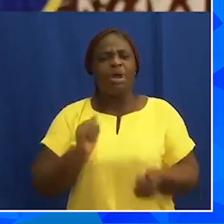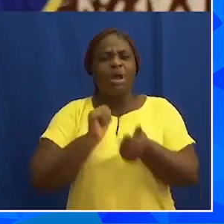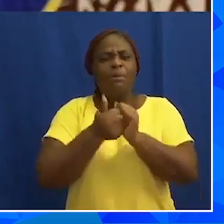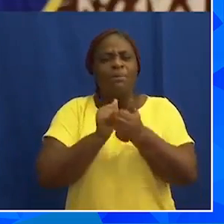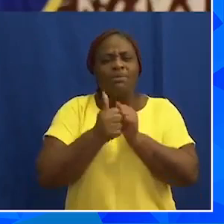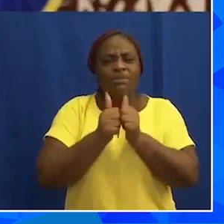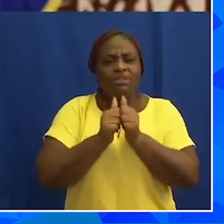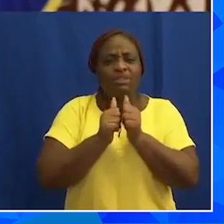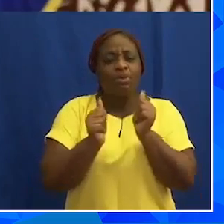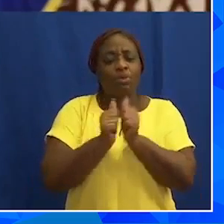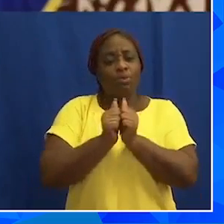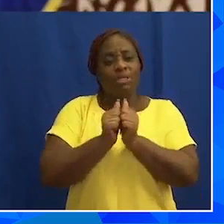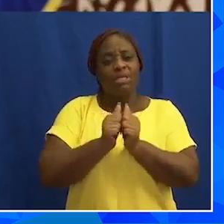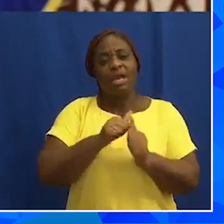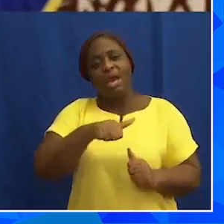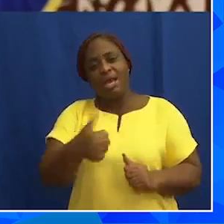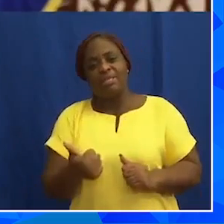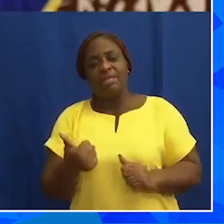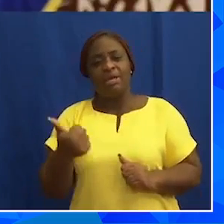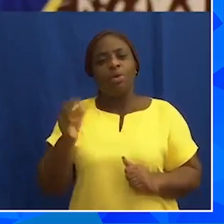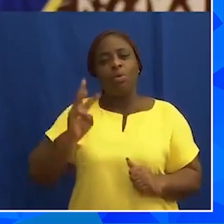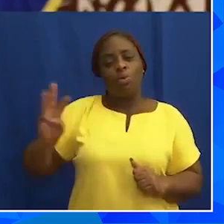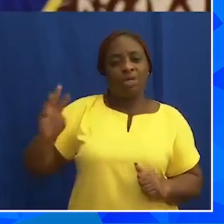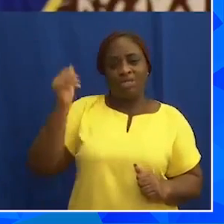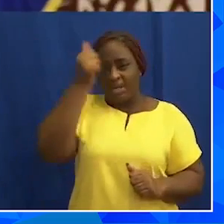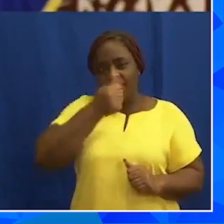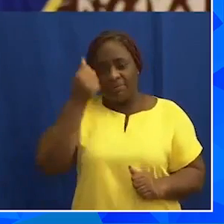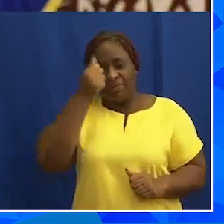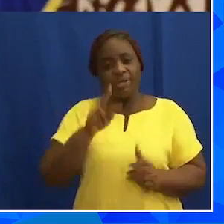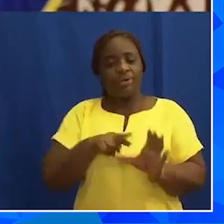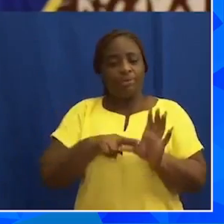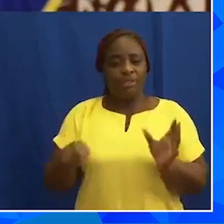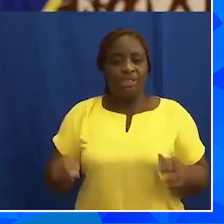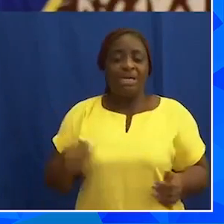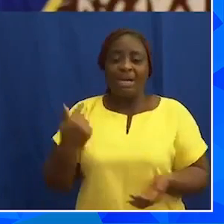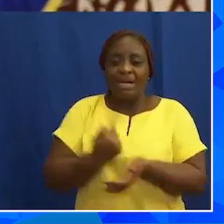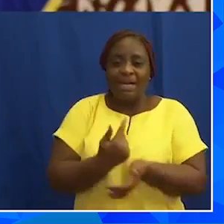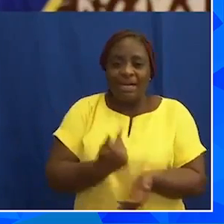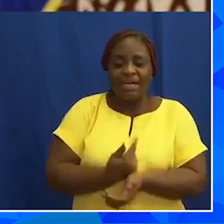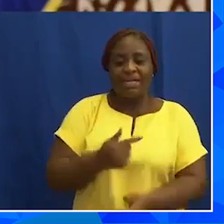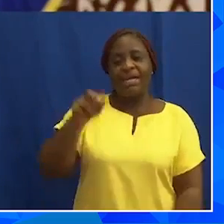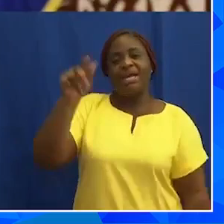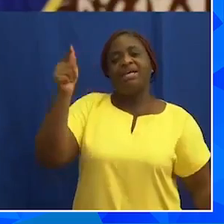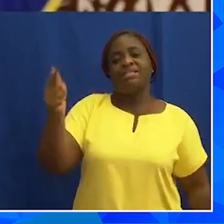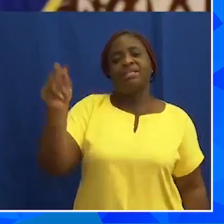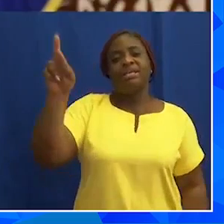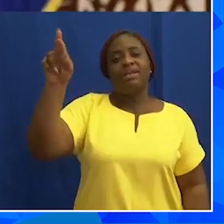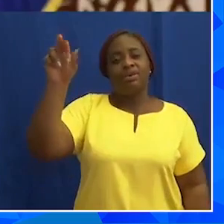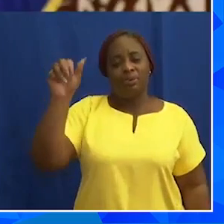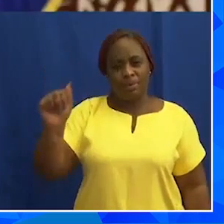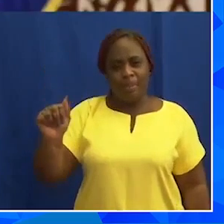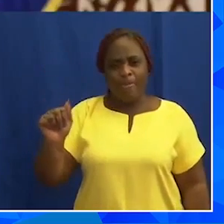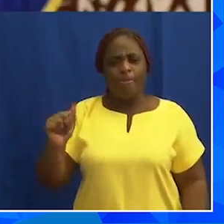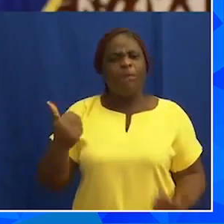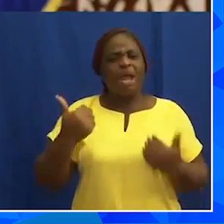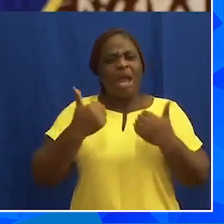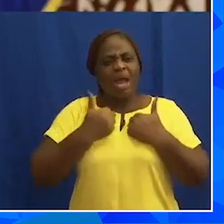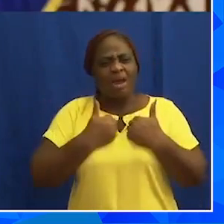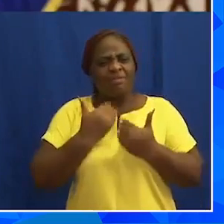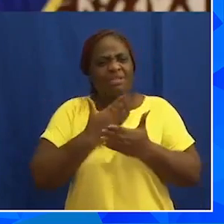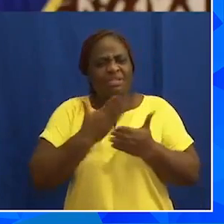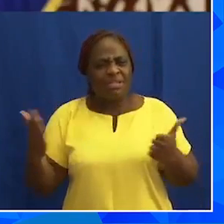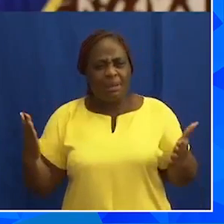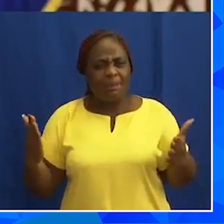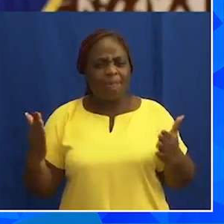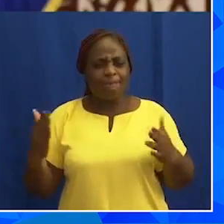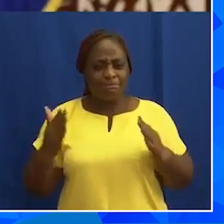with our peers in the West African region. The Ghana Revenue Authority is rolling out an extensive